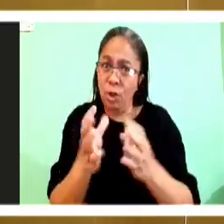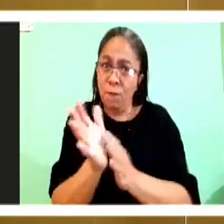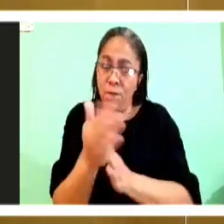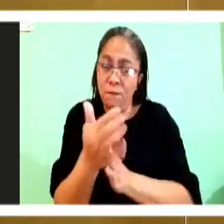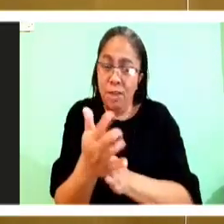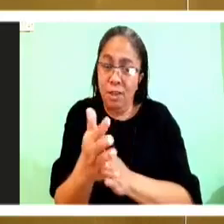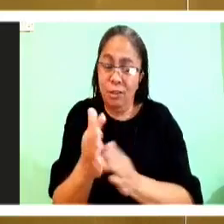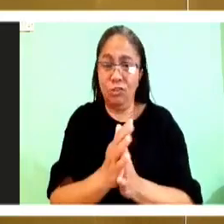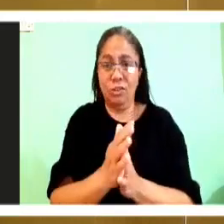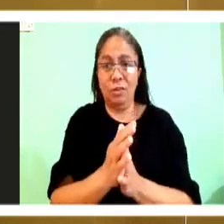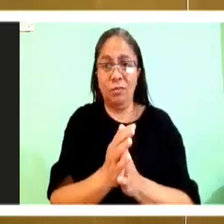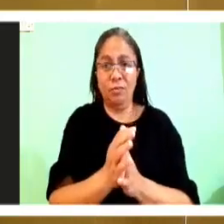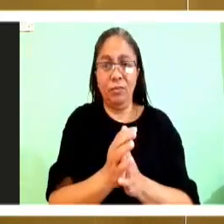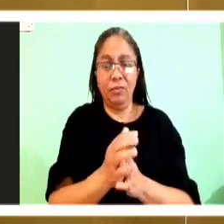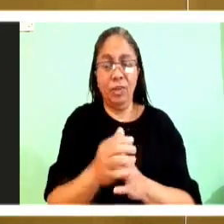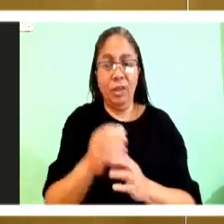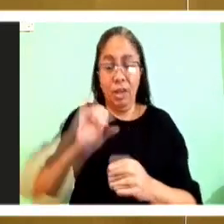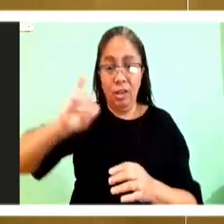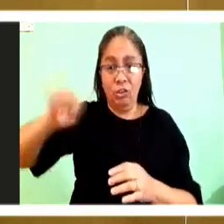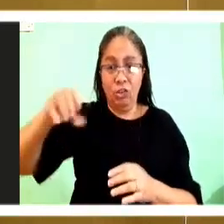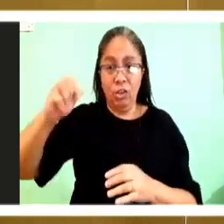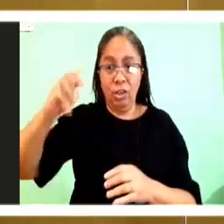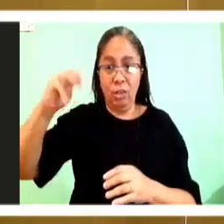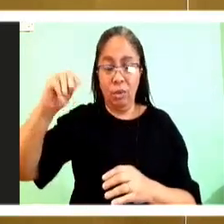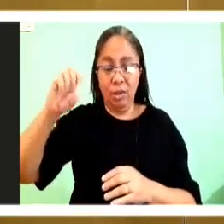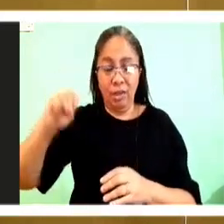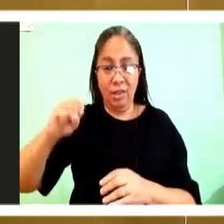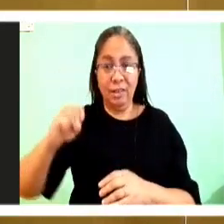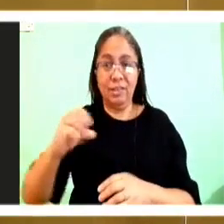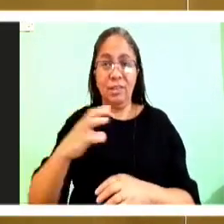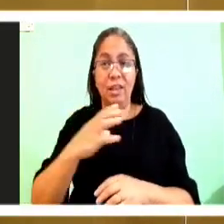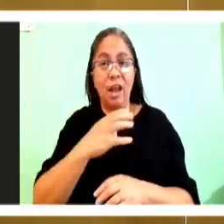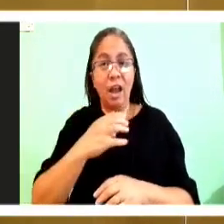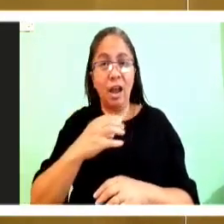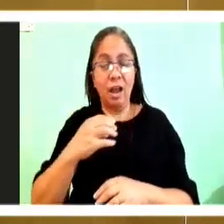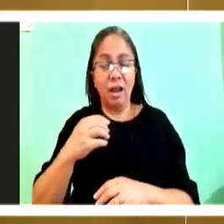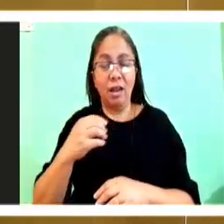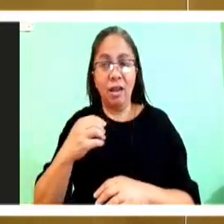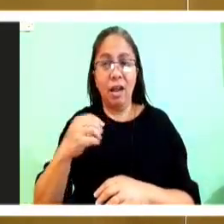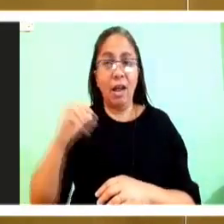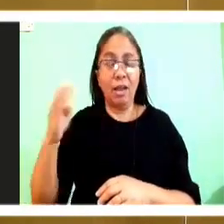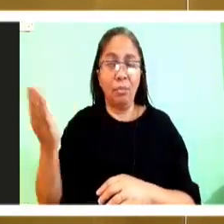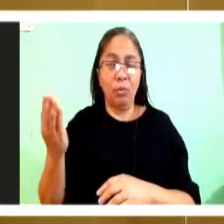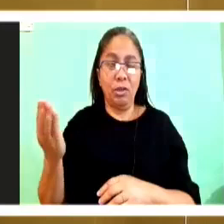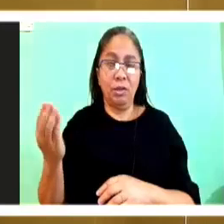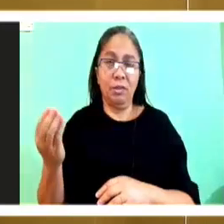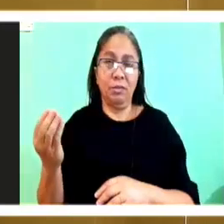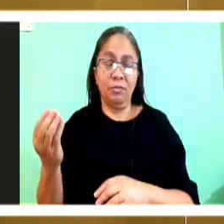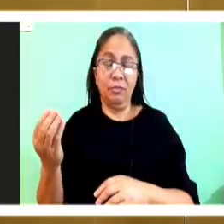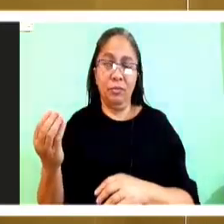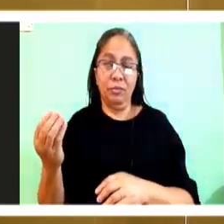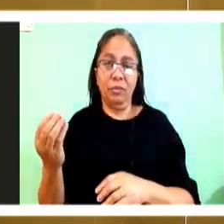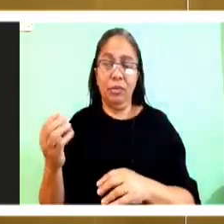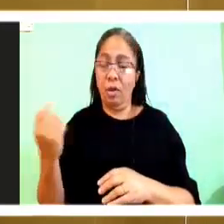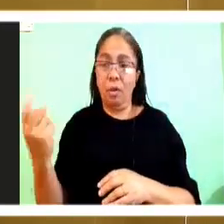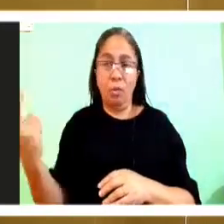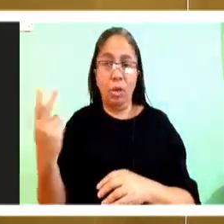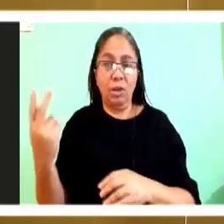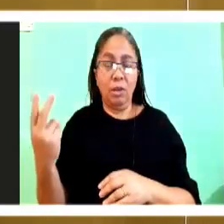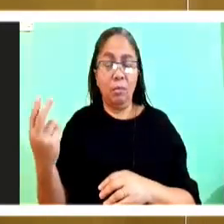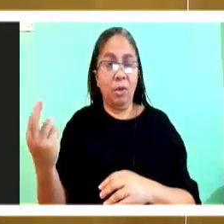were James, the son of John, the sons of Zebedee, who were Simon's partners.